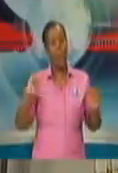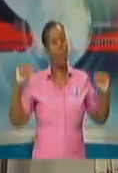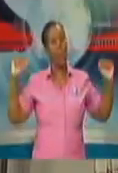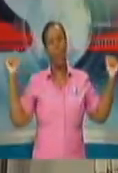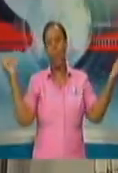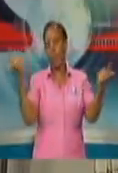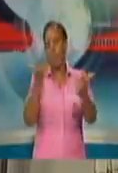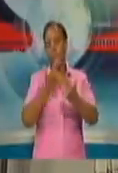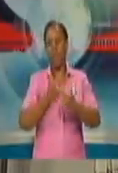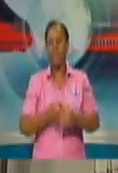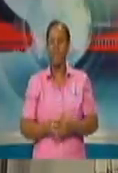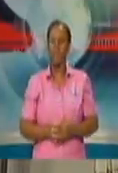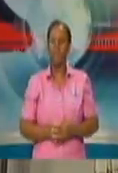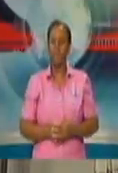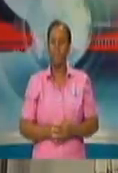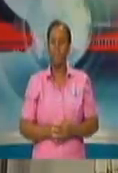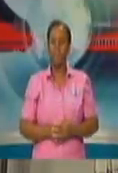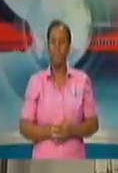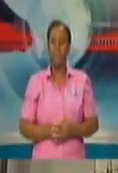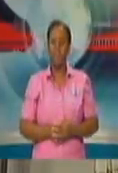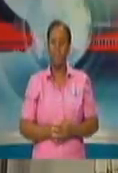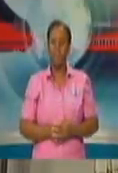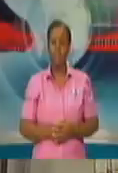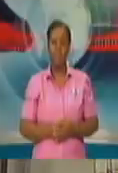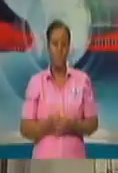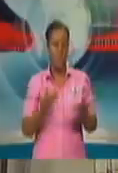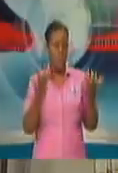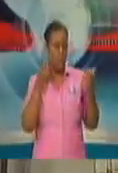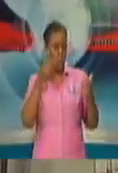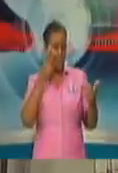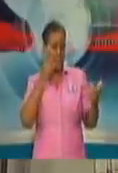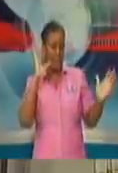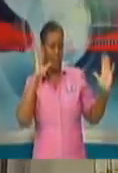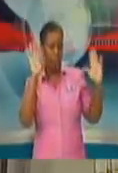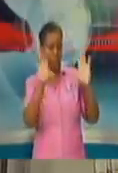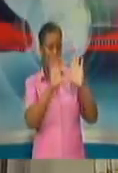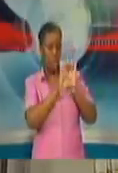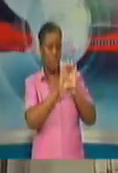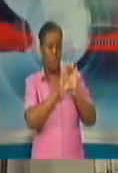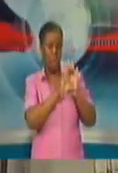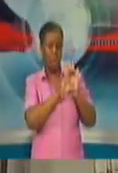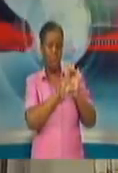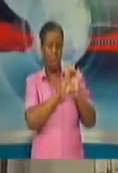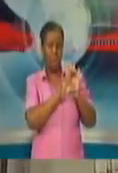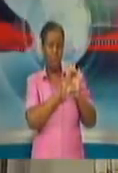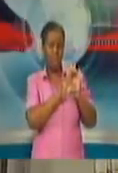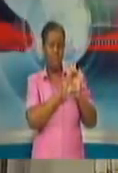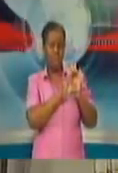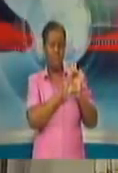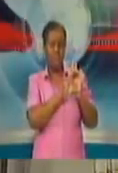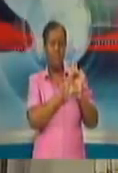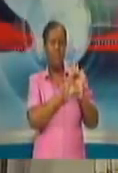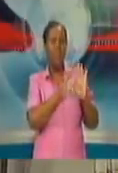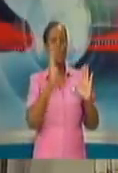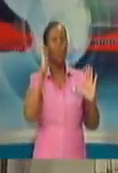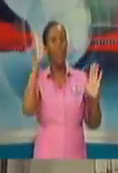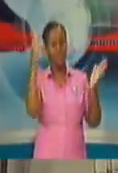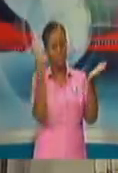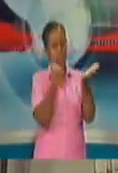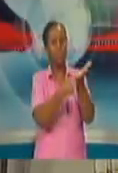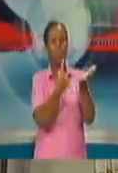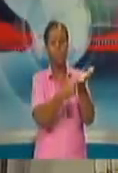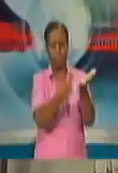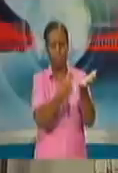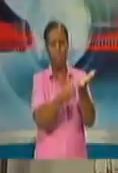and hopefully it will stay up for the length of the next couple of minutes, as I talk to the country as to